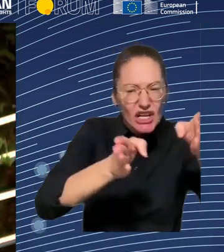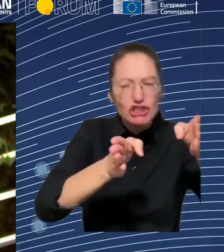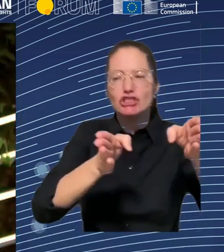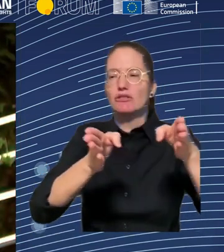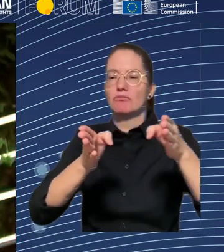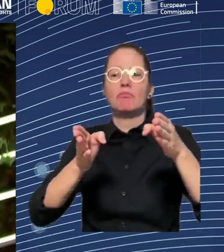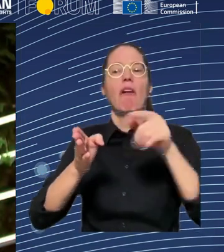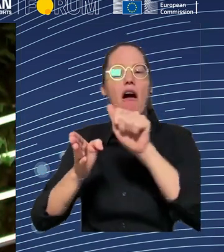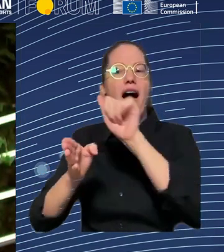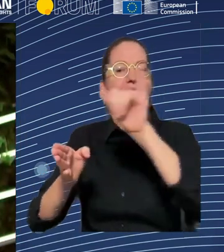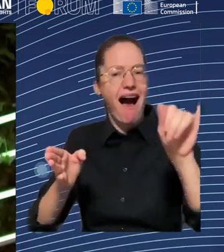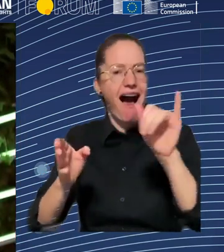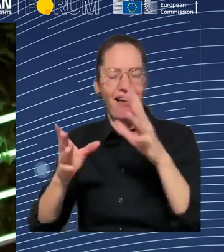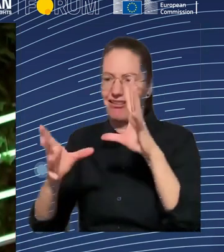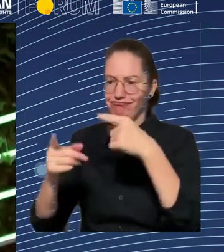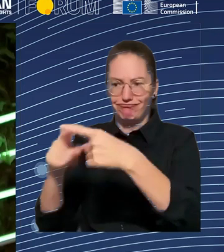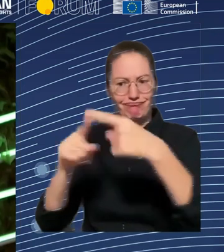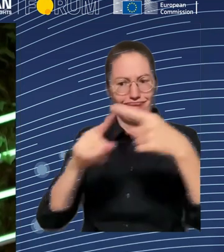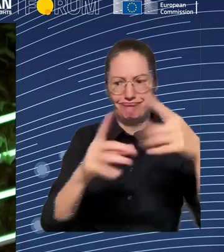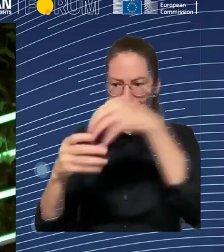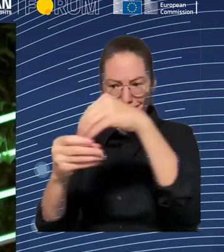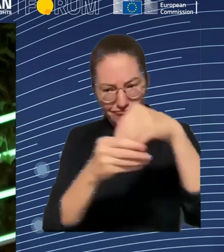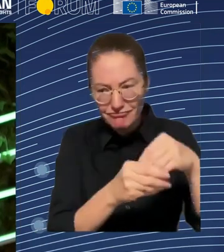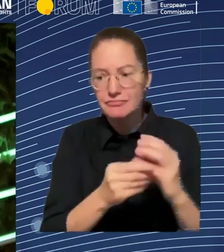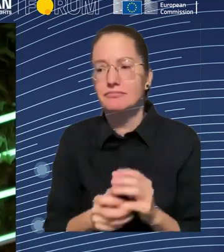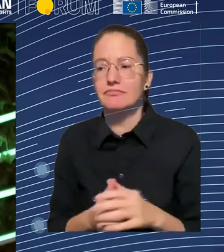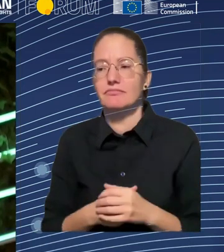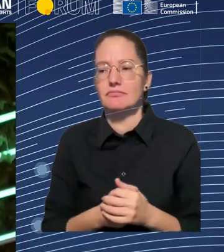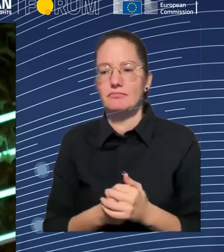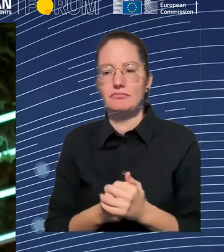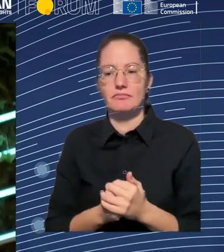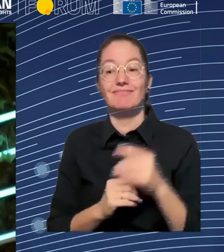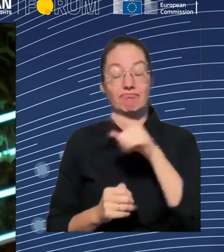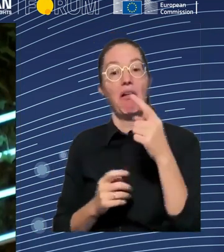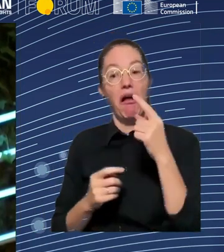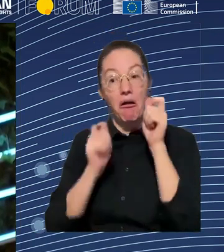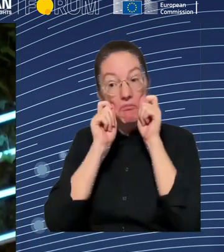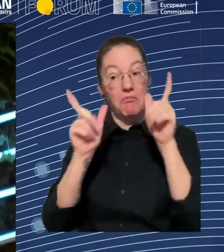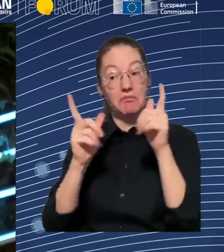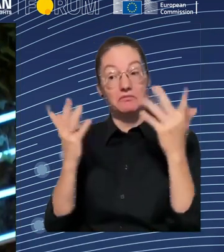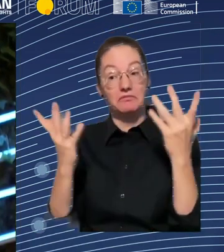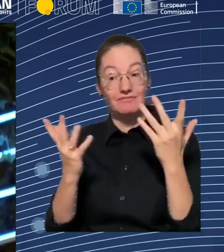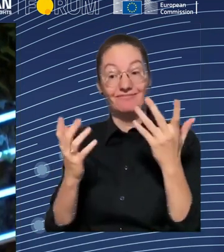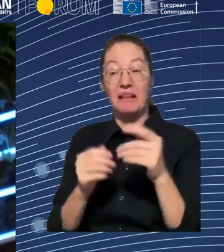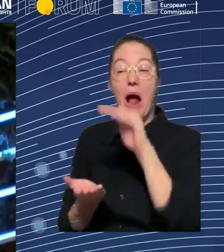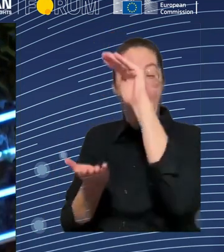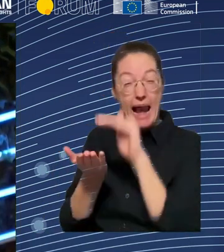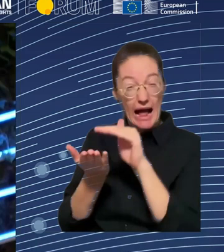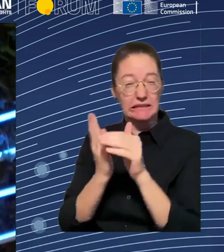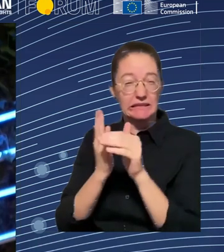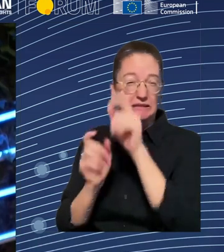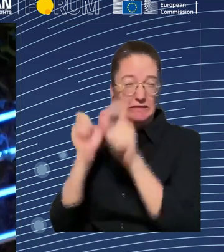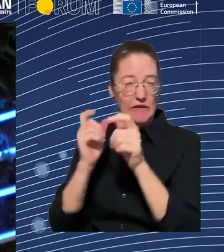down using AI tools. And I think that's something that these big companies